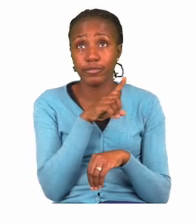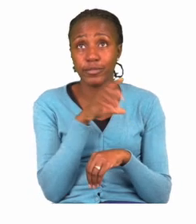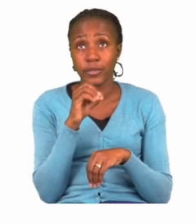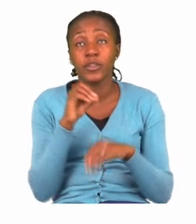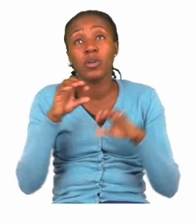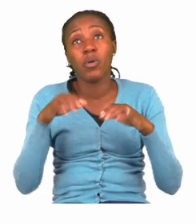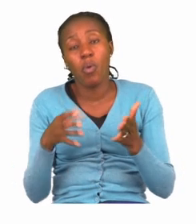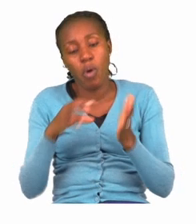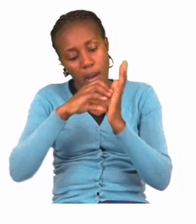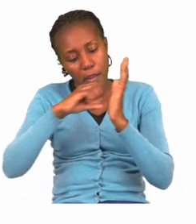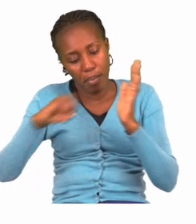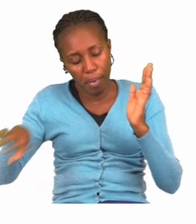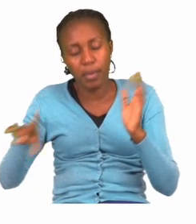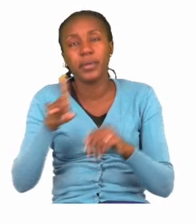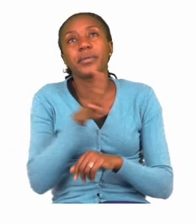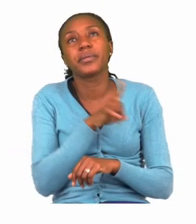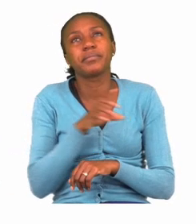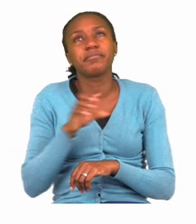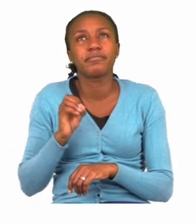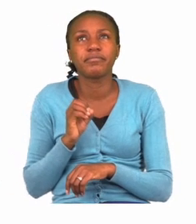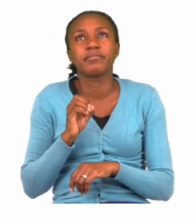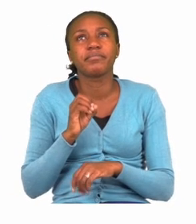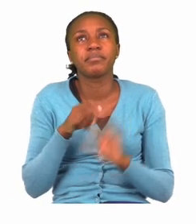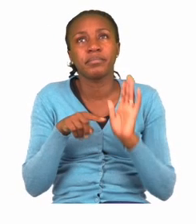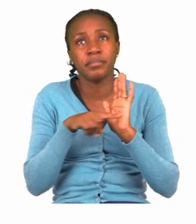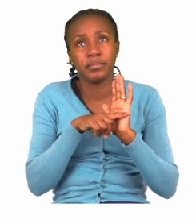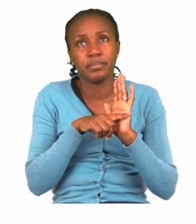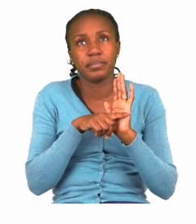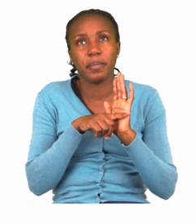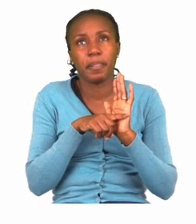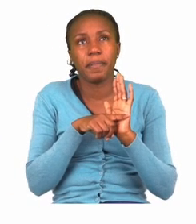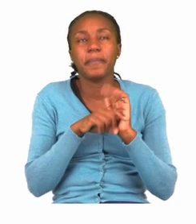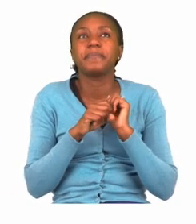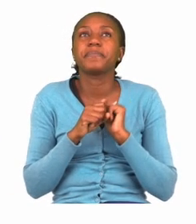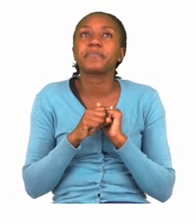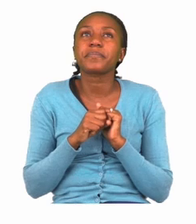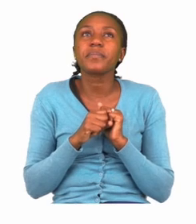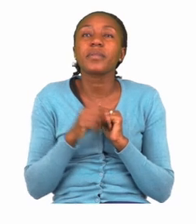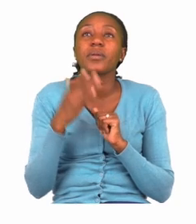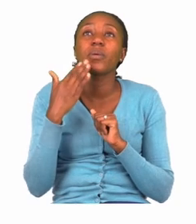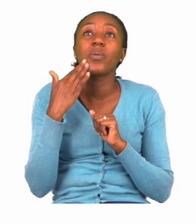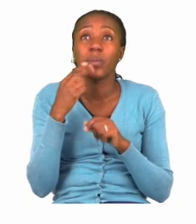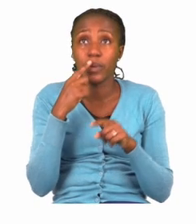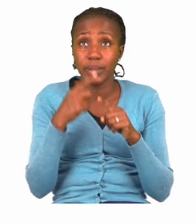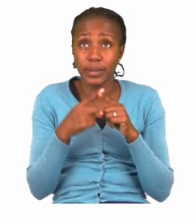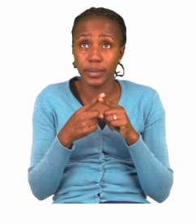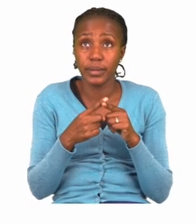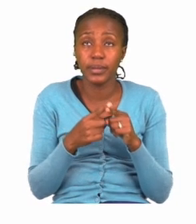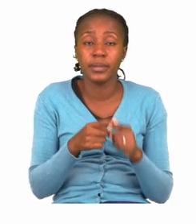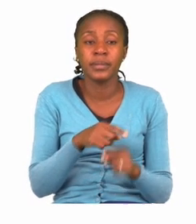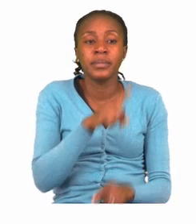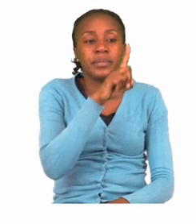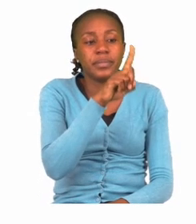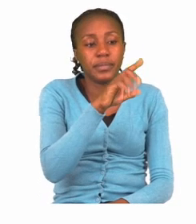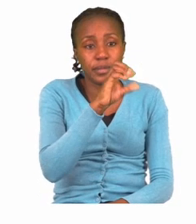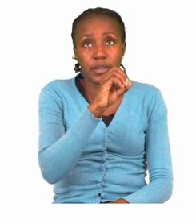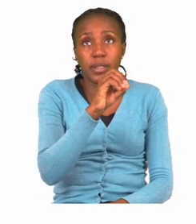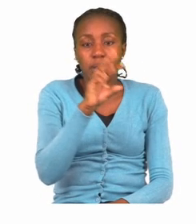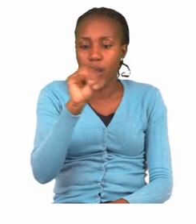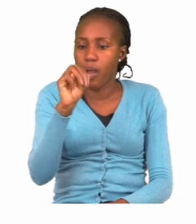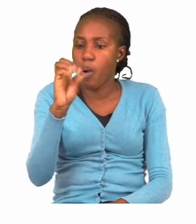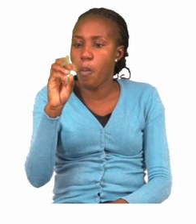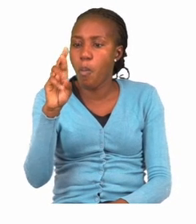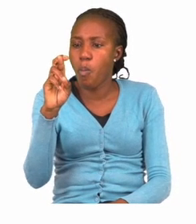subtract 10. So when we talk about 10 more, then it means we have to add.